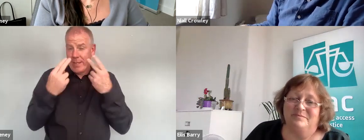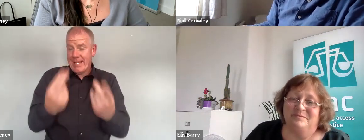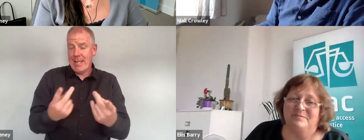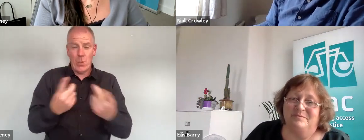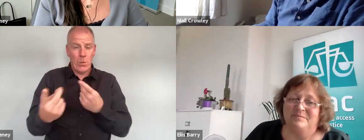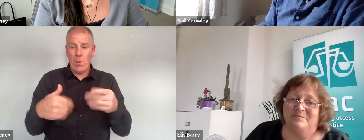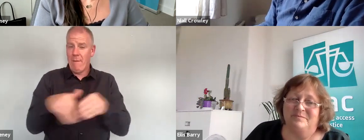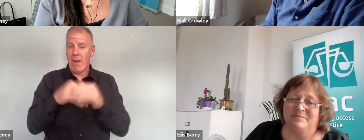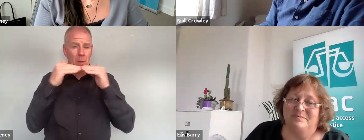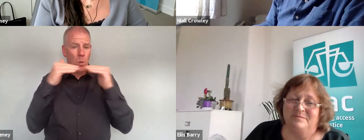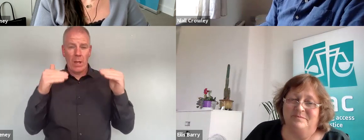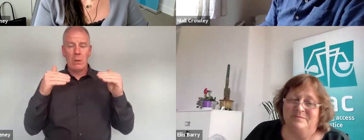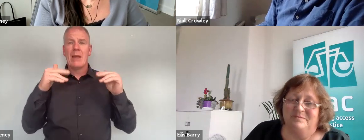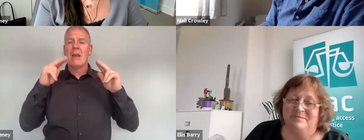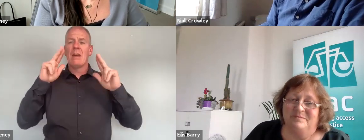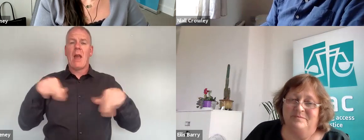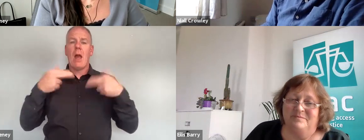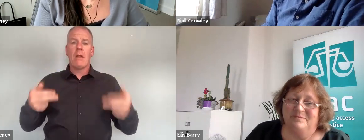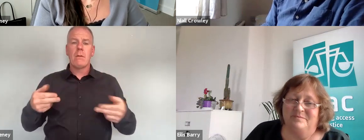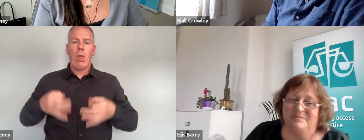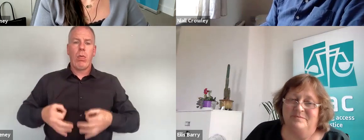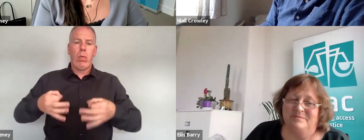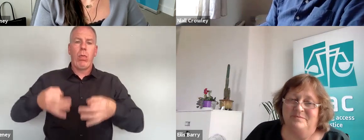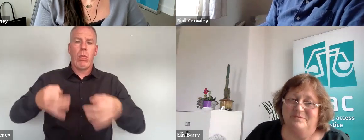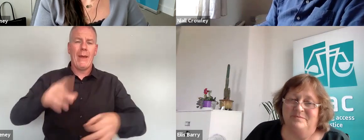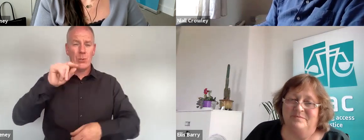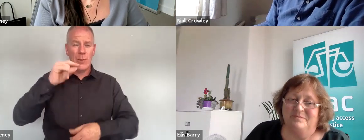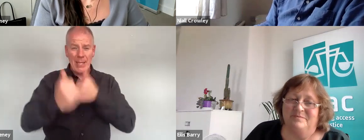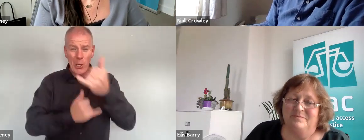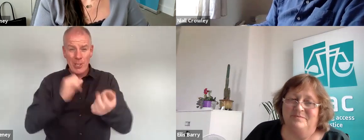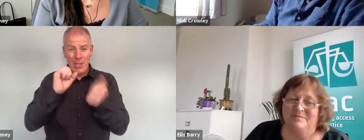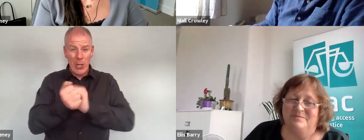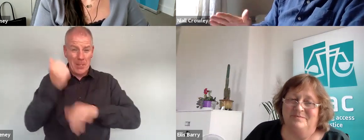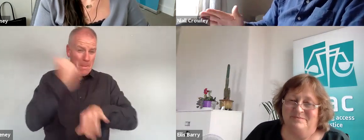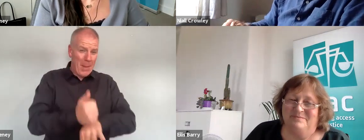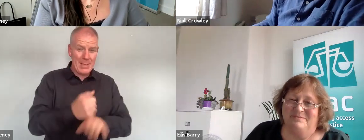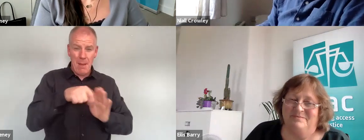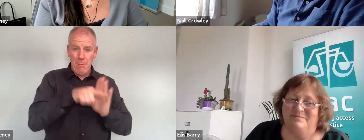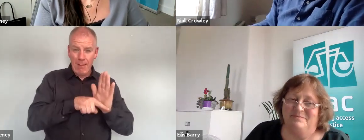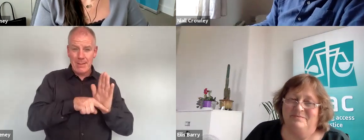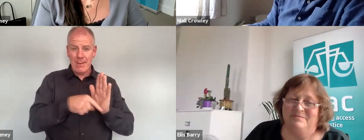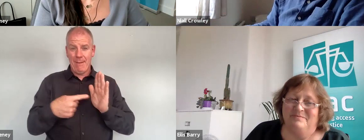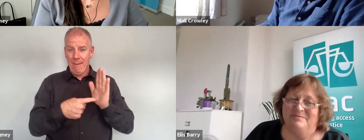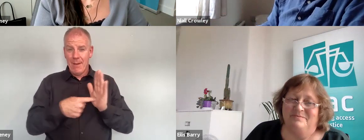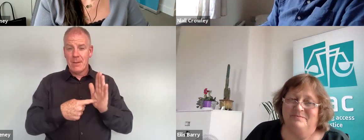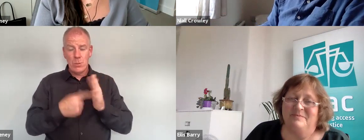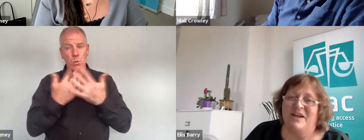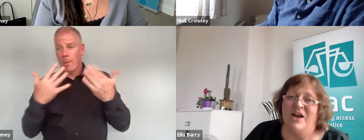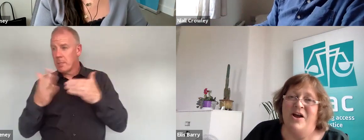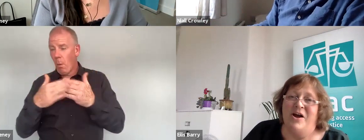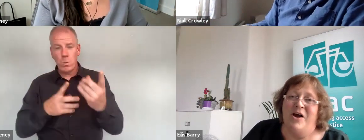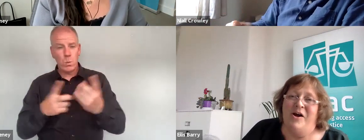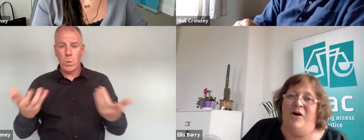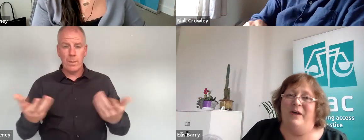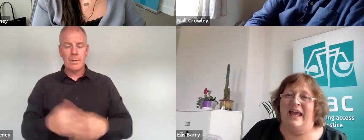issues you know we cannot take that long to change something so basic as that when there's so much else to be done Yeah